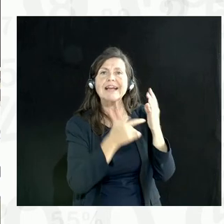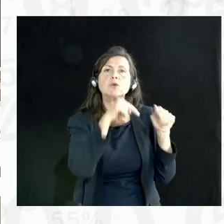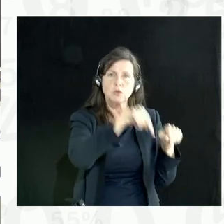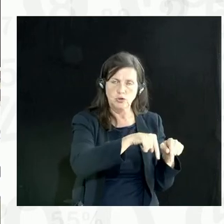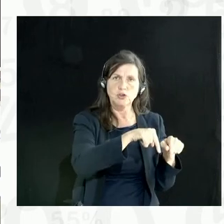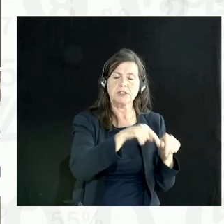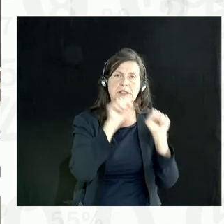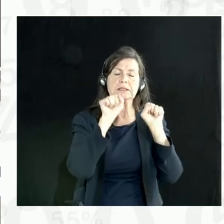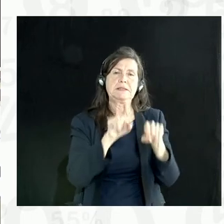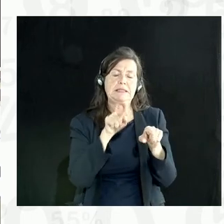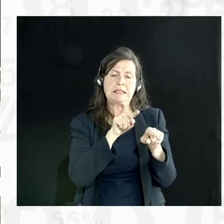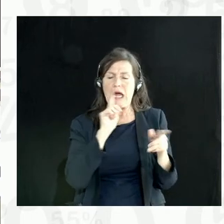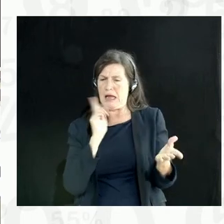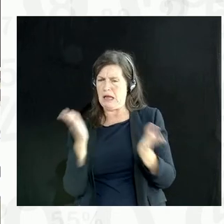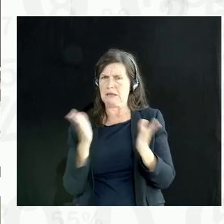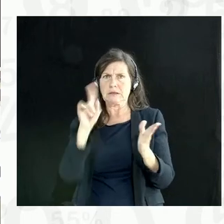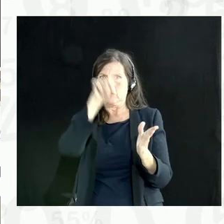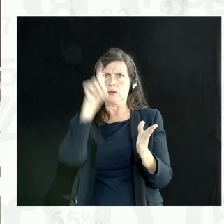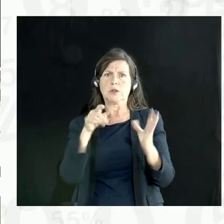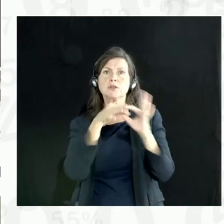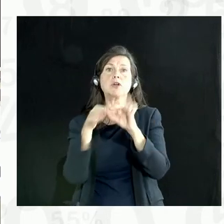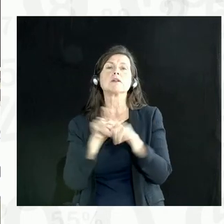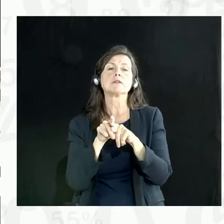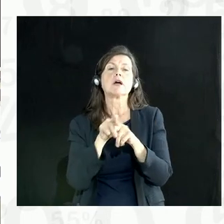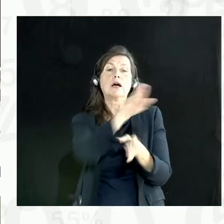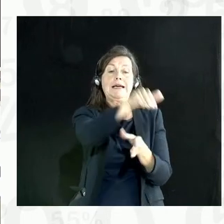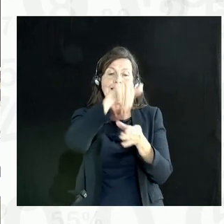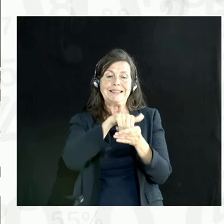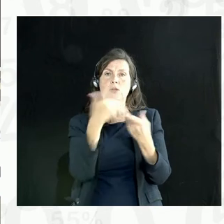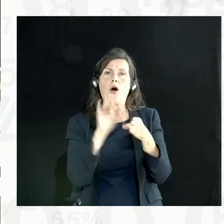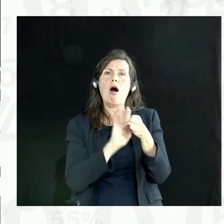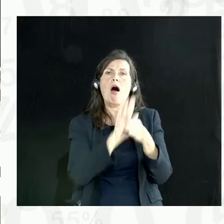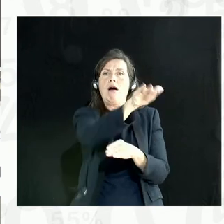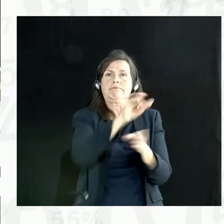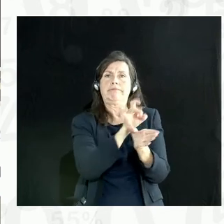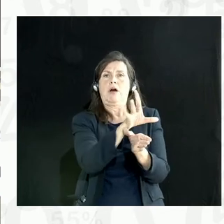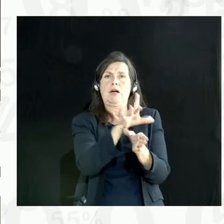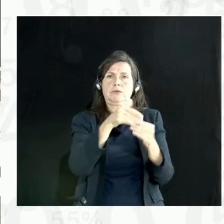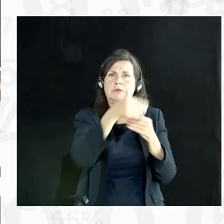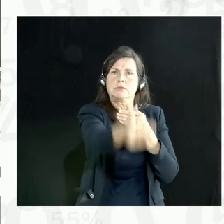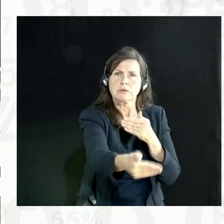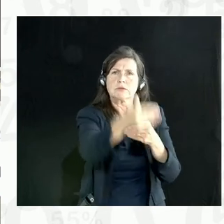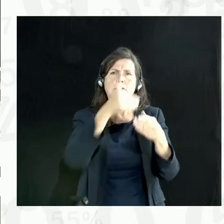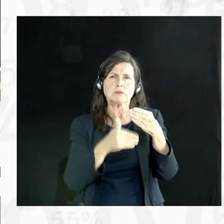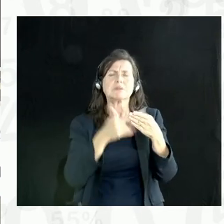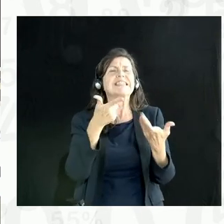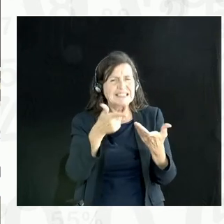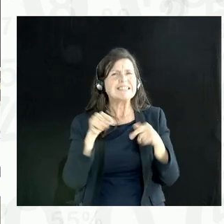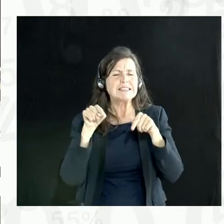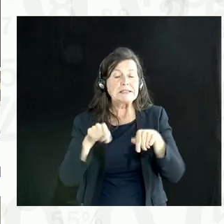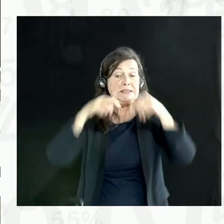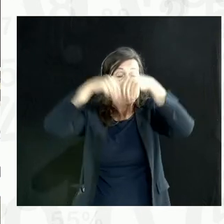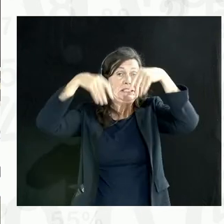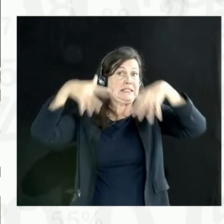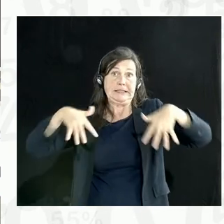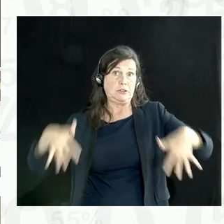exclusion. You know, the technical know how that is needed to understand and make judgments about these systems is really